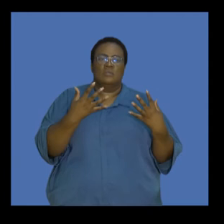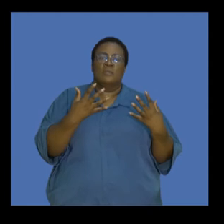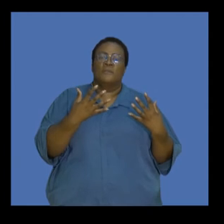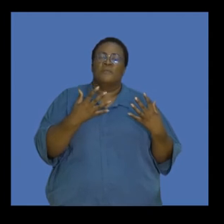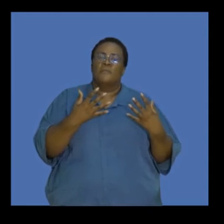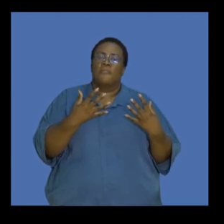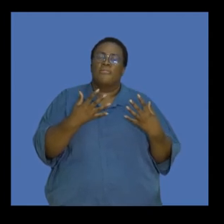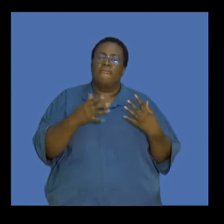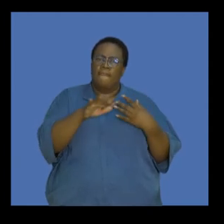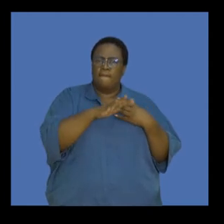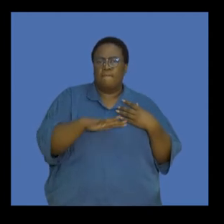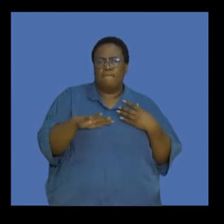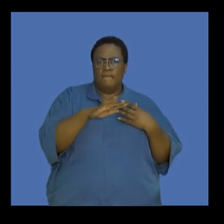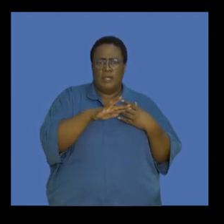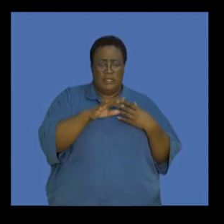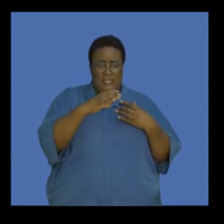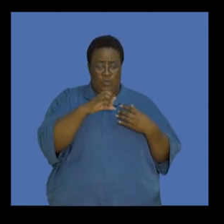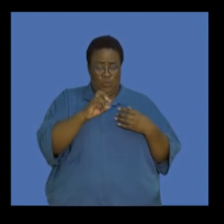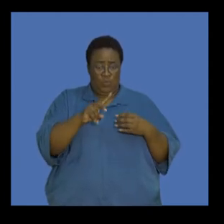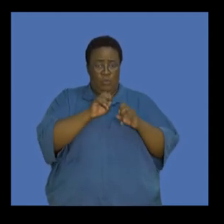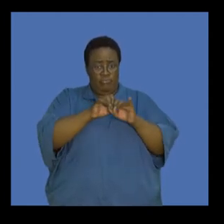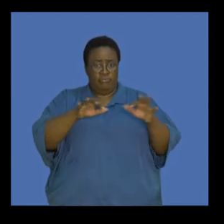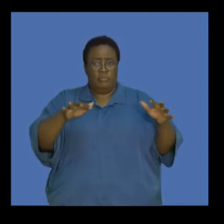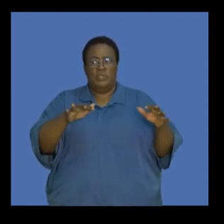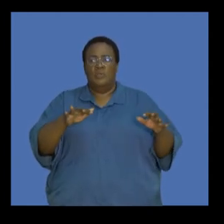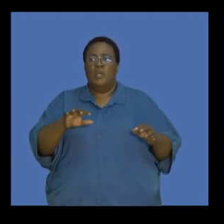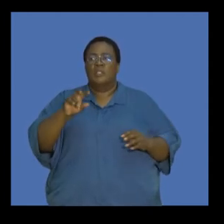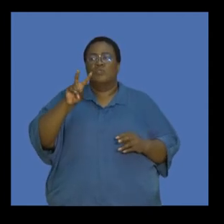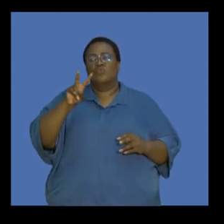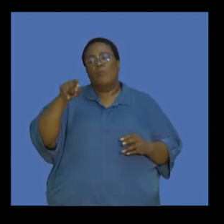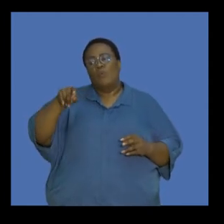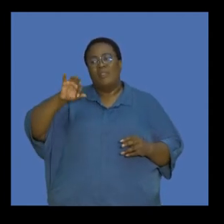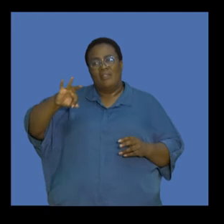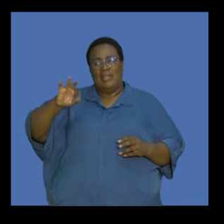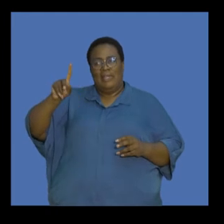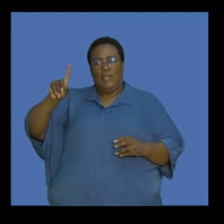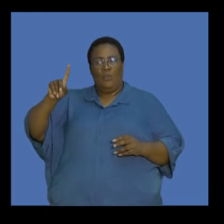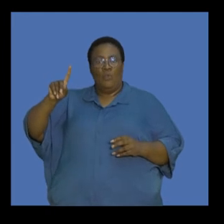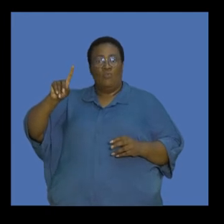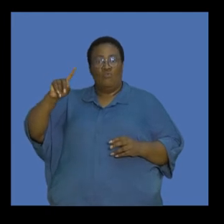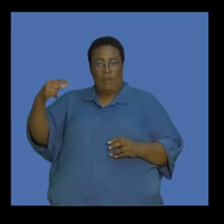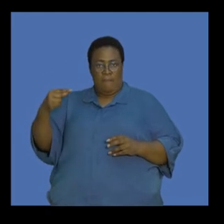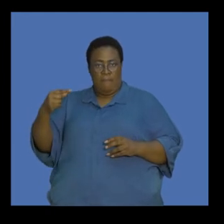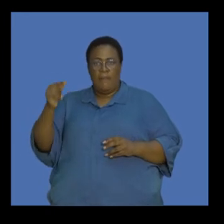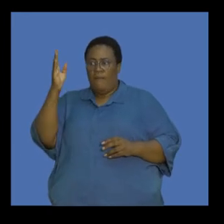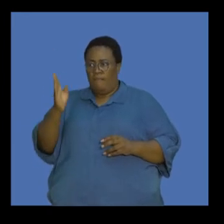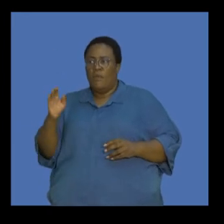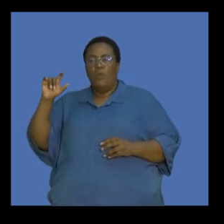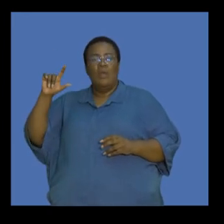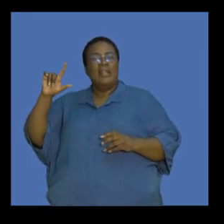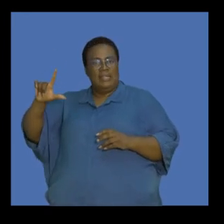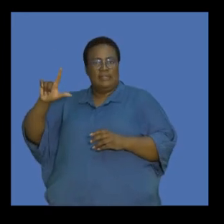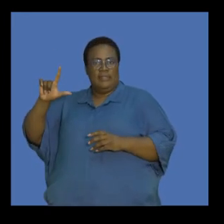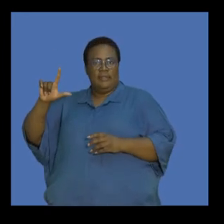automotive industries, the amount of carbon dioxide that is released there is 2.3 kilograms per litre